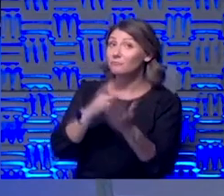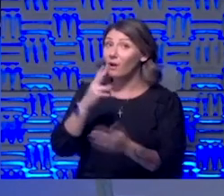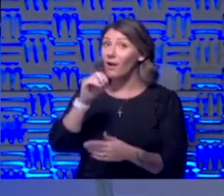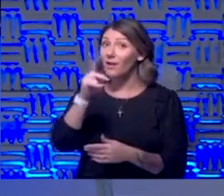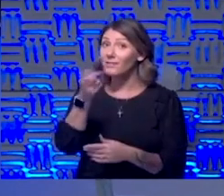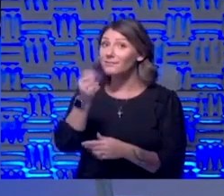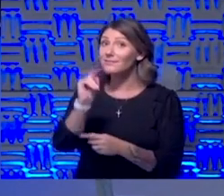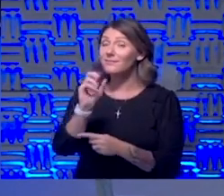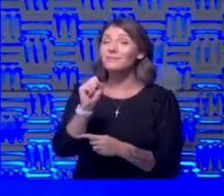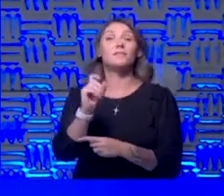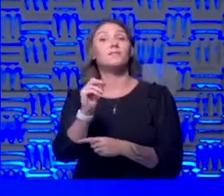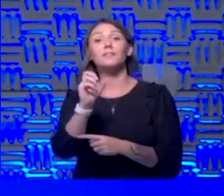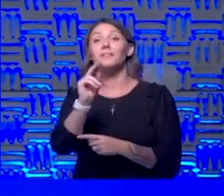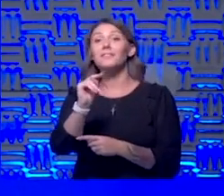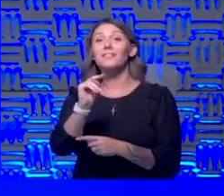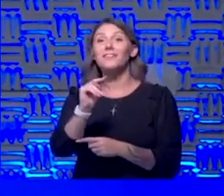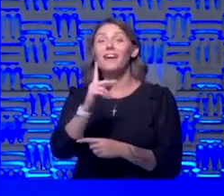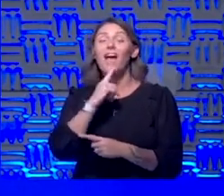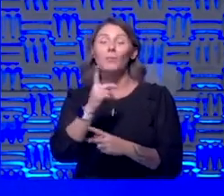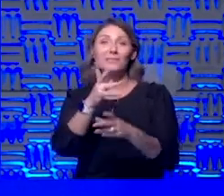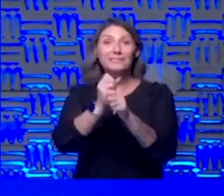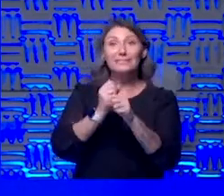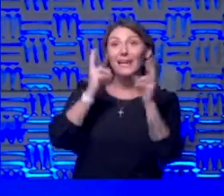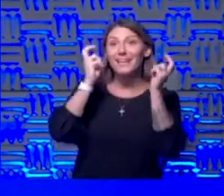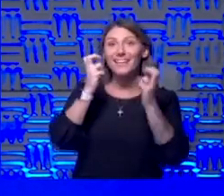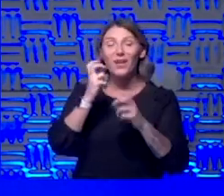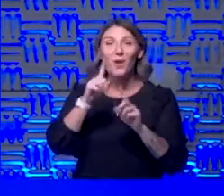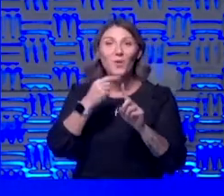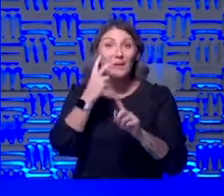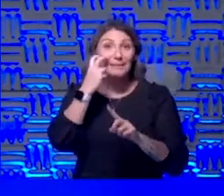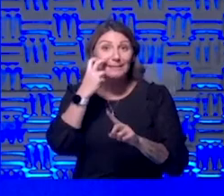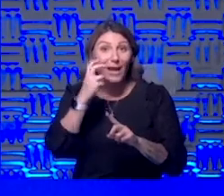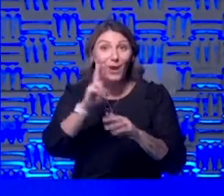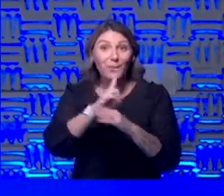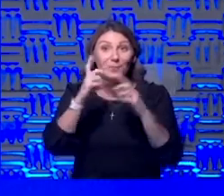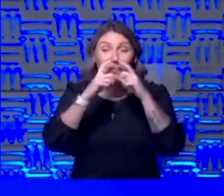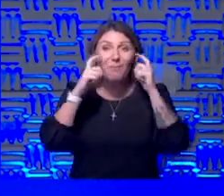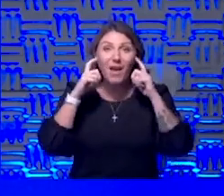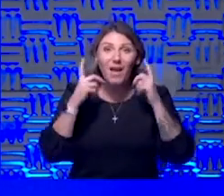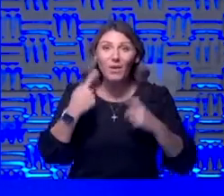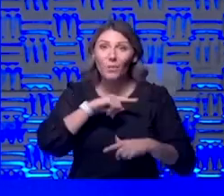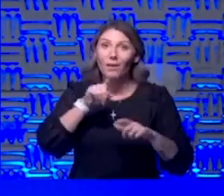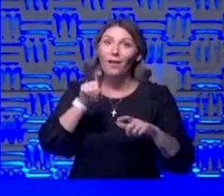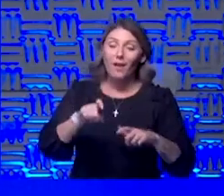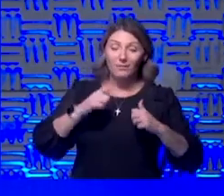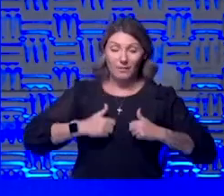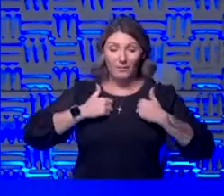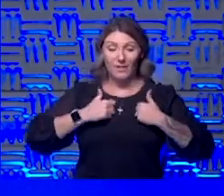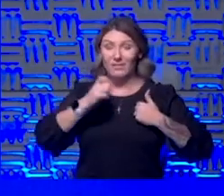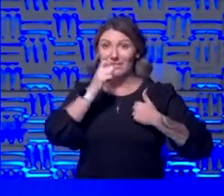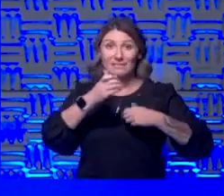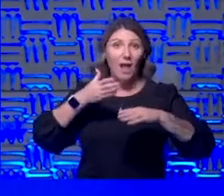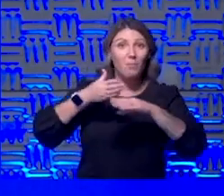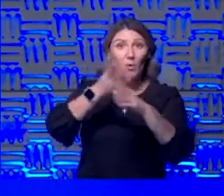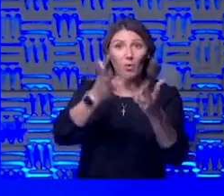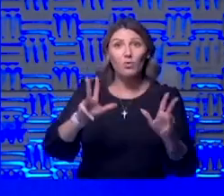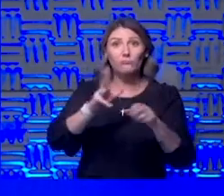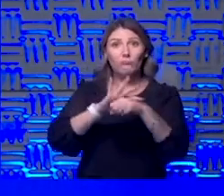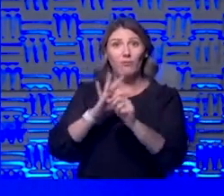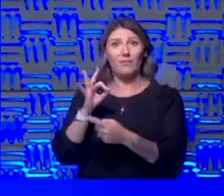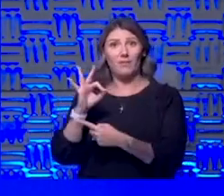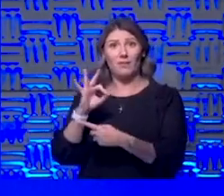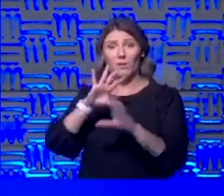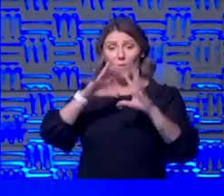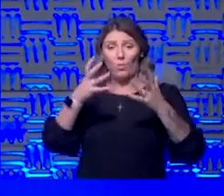yeah i'll just take dr salate's quote when in doubt wear a mask because we do have to live with it we're not in a post-covid world we are in a covert world right now